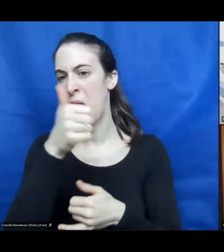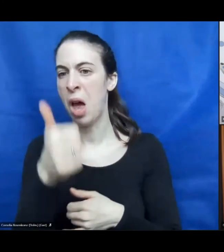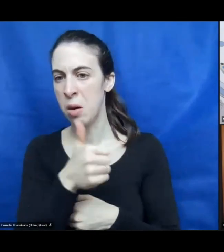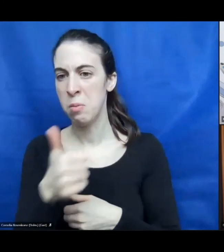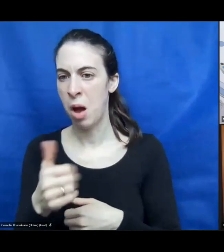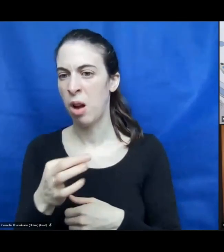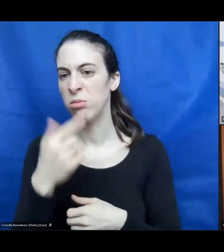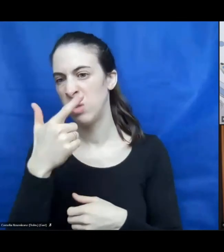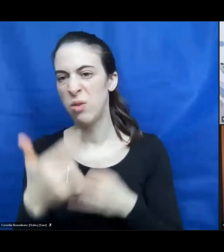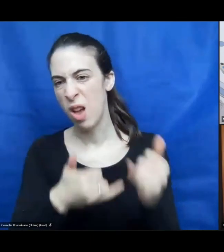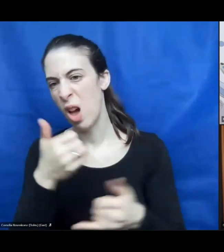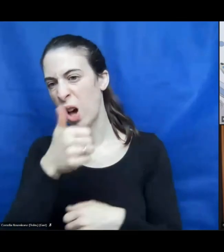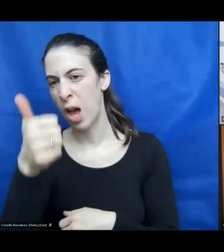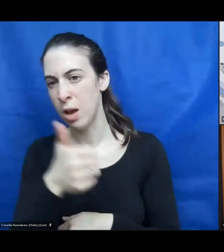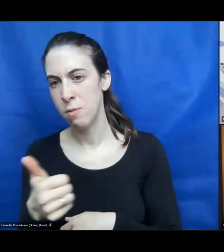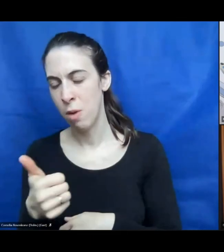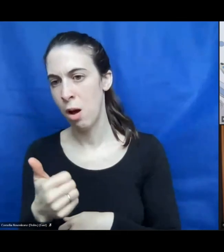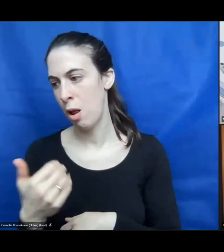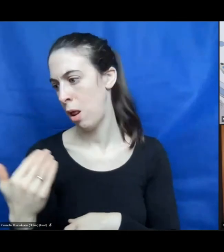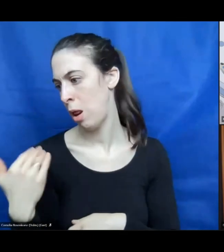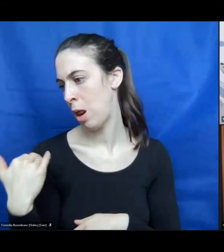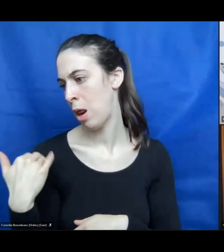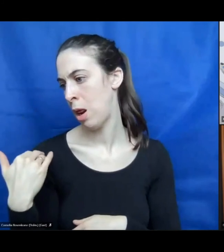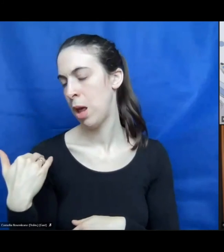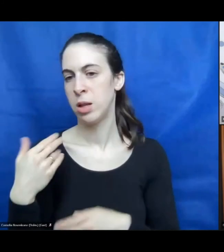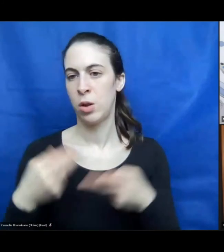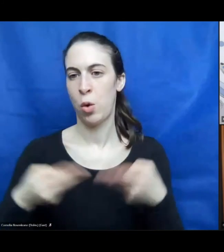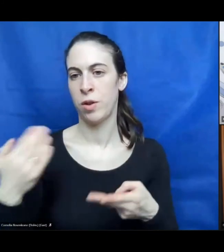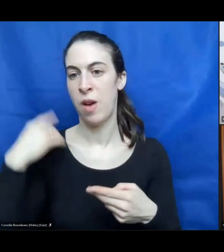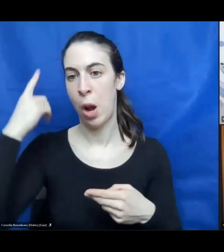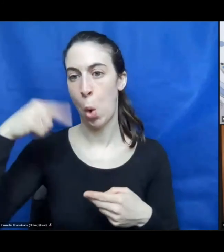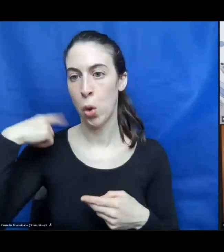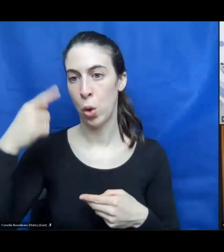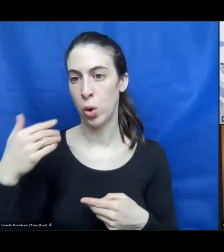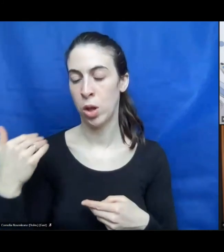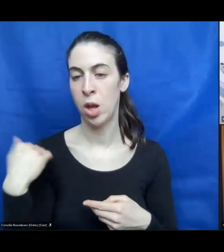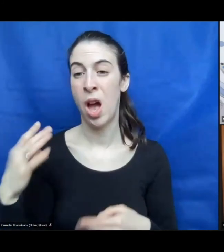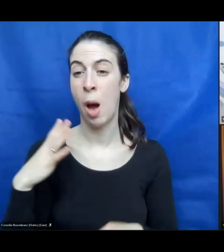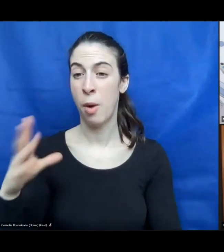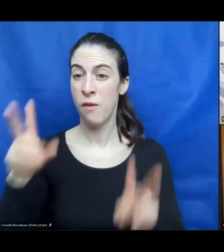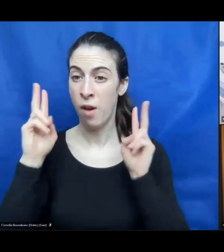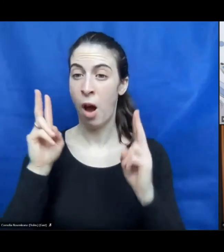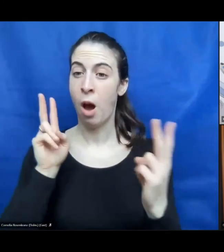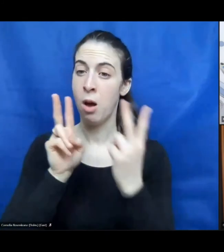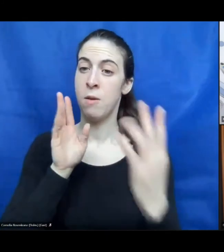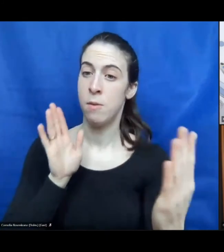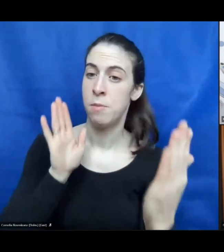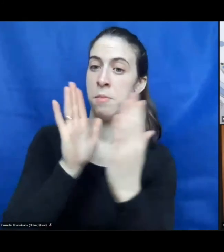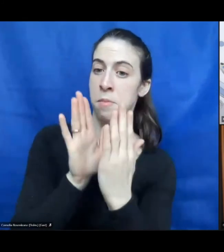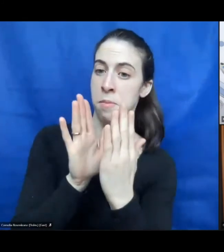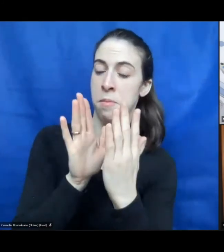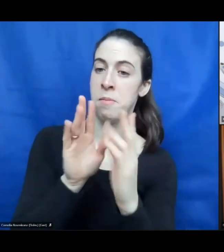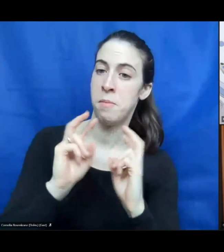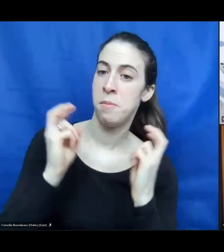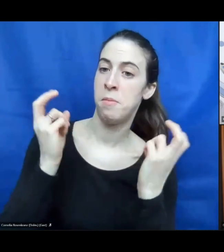two years. In fact, the last conference was in London. And the real face-to-face exchange of